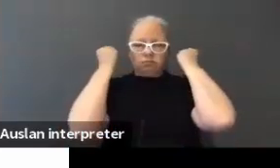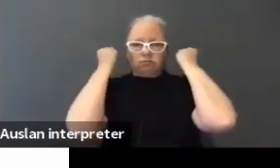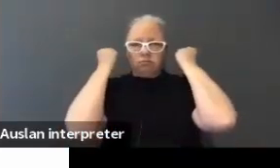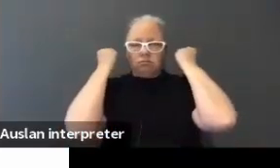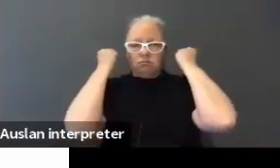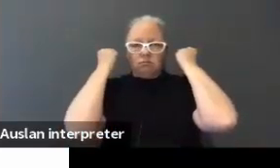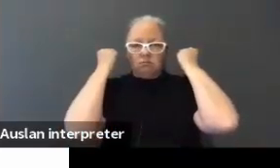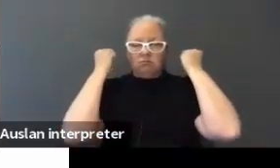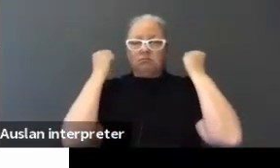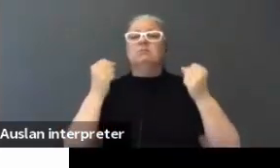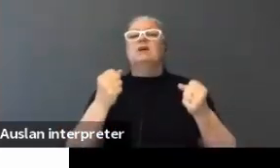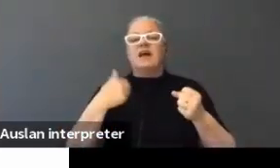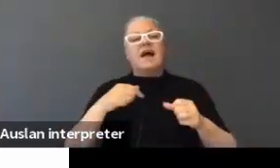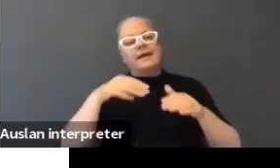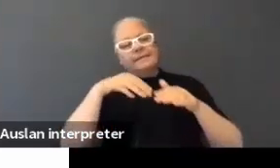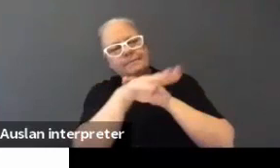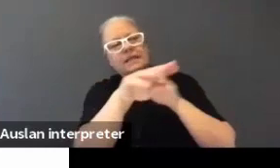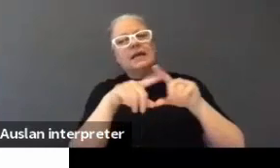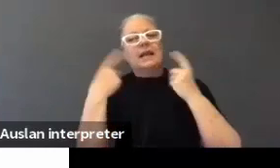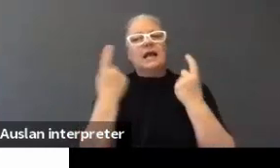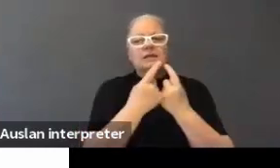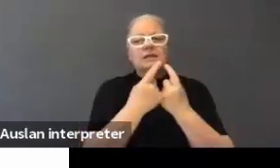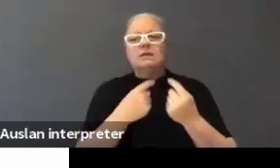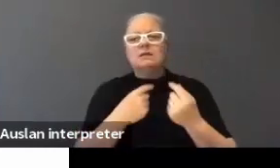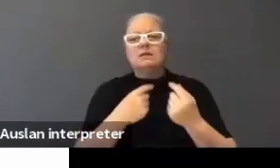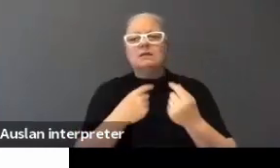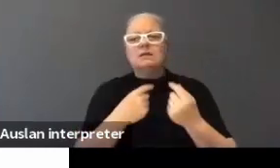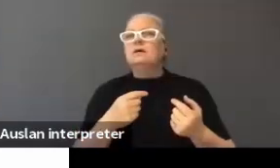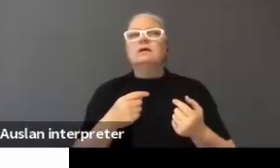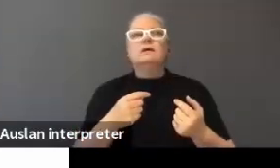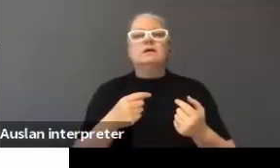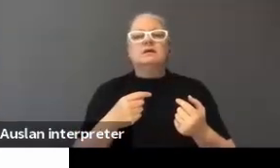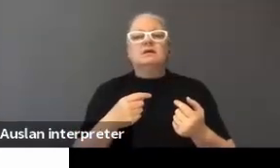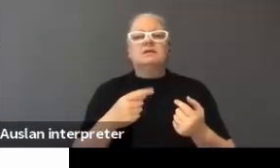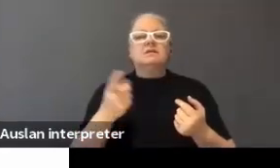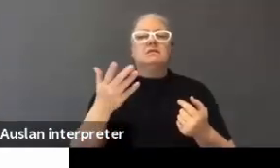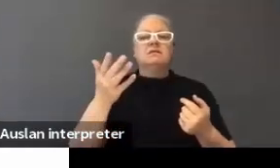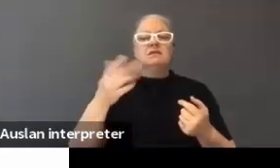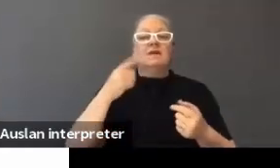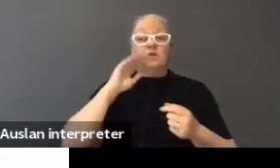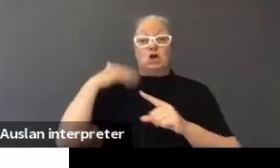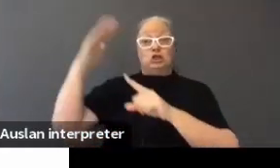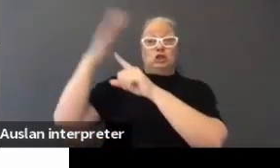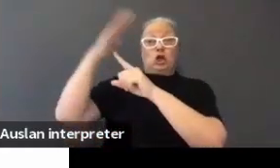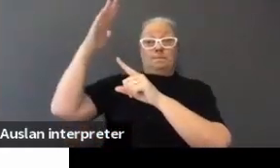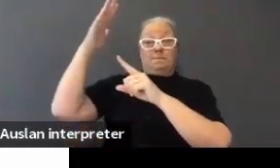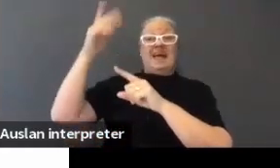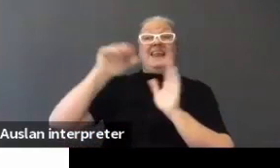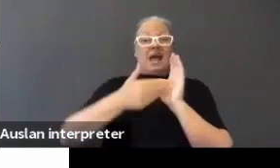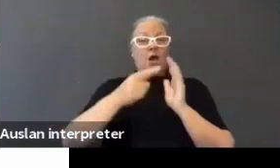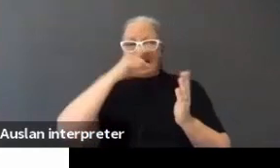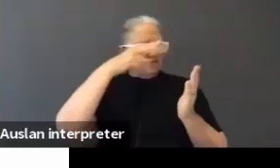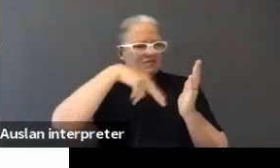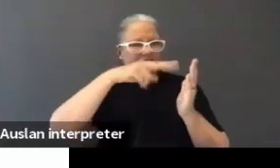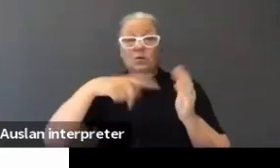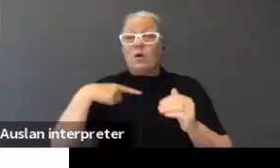I'd go to classes and I'd go, you know, previously off the top of my class, and now I can't even read my textbook. And why